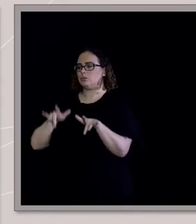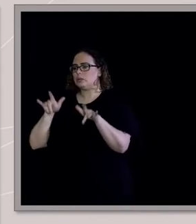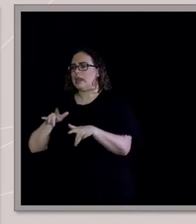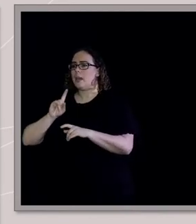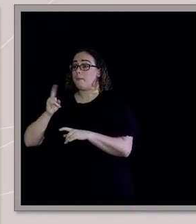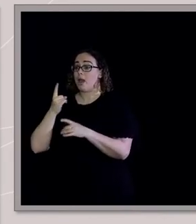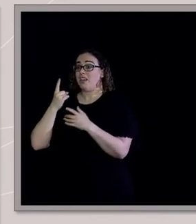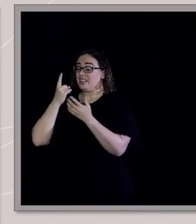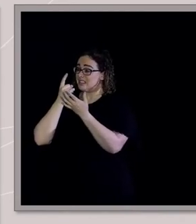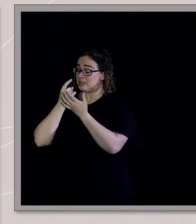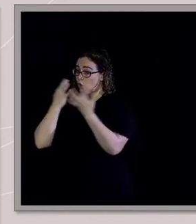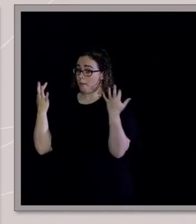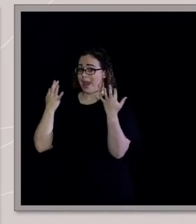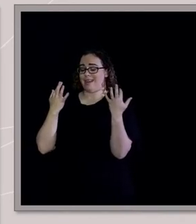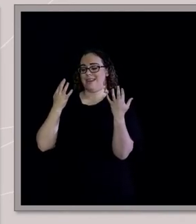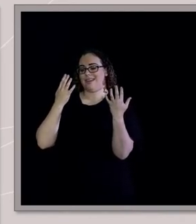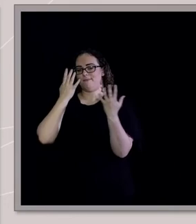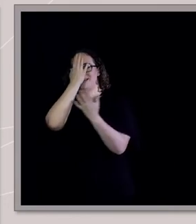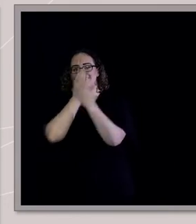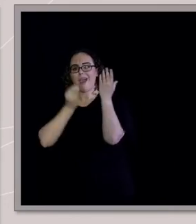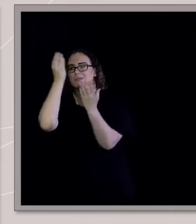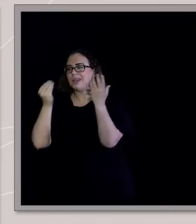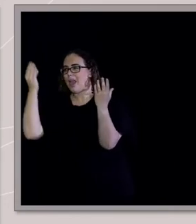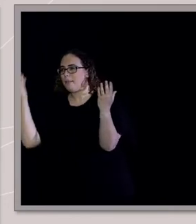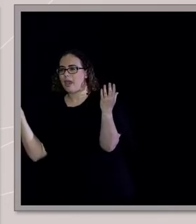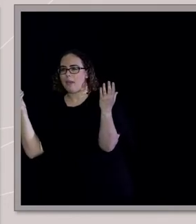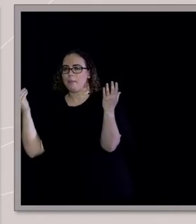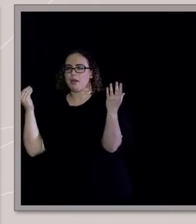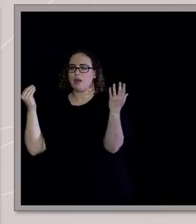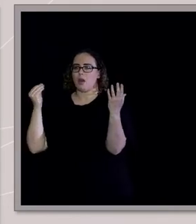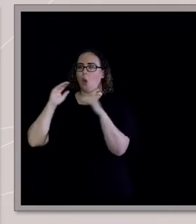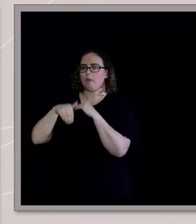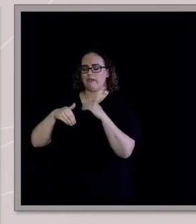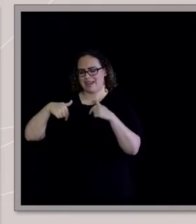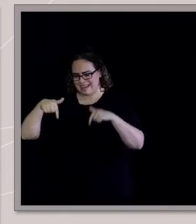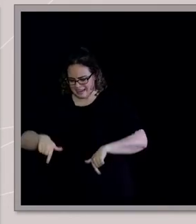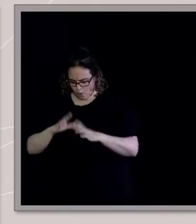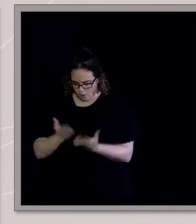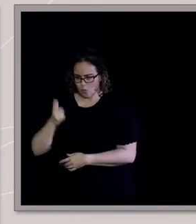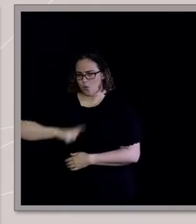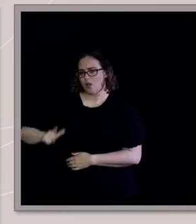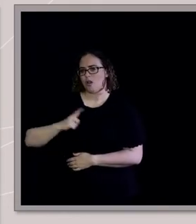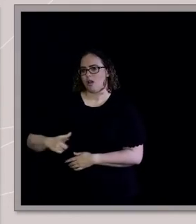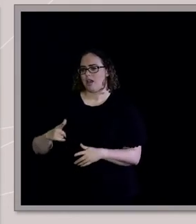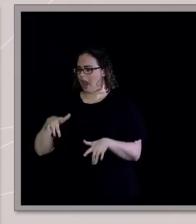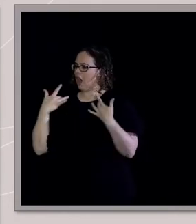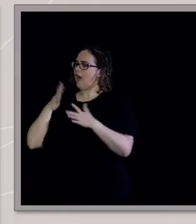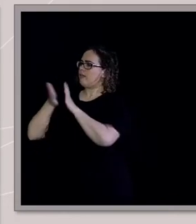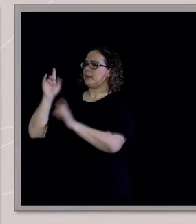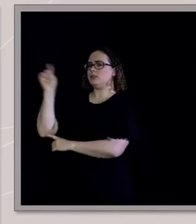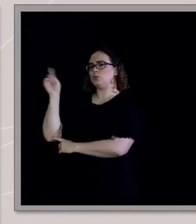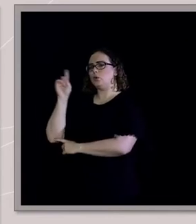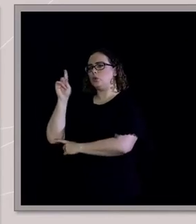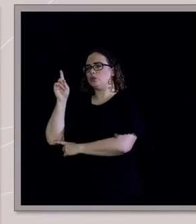holes in our understanding of what the hell we're, we're doing here and why we happen to be part of, you know, this crazy